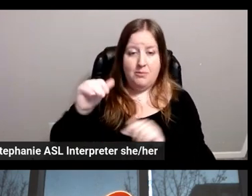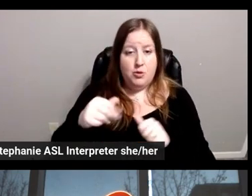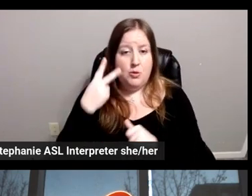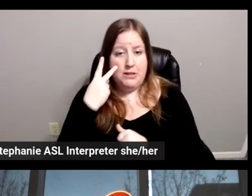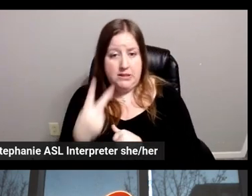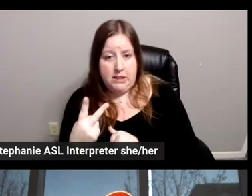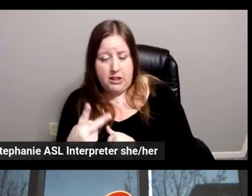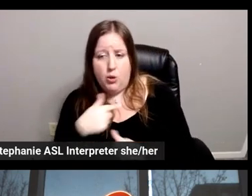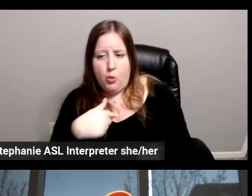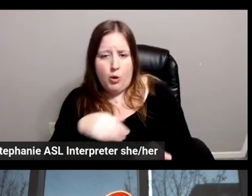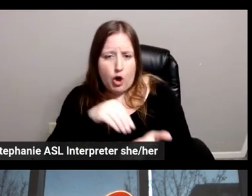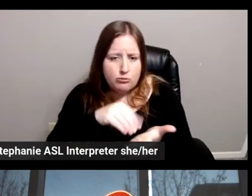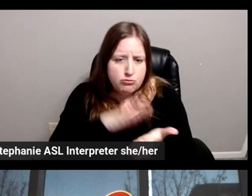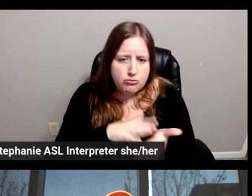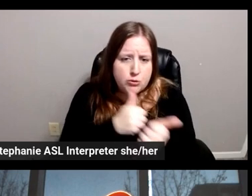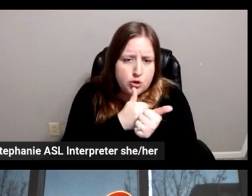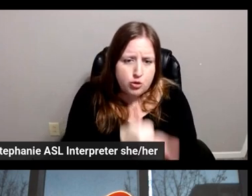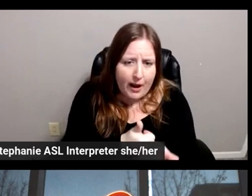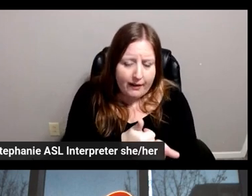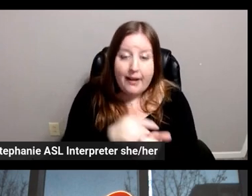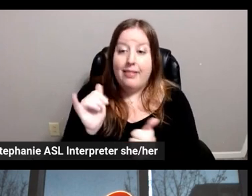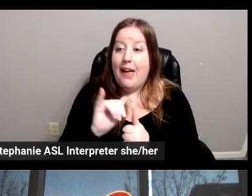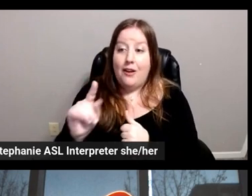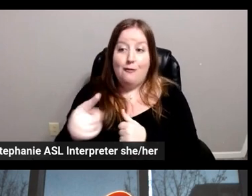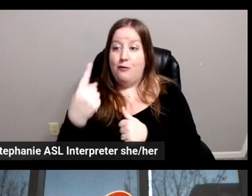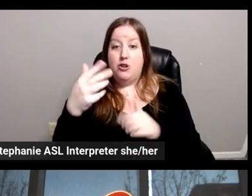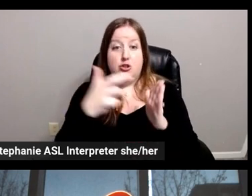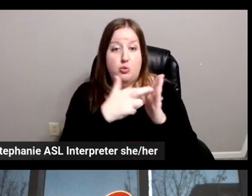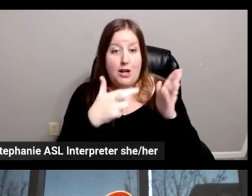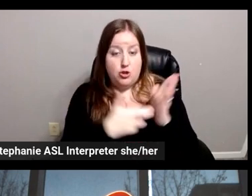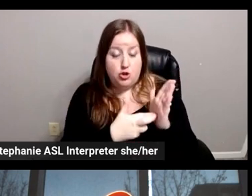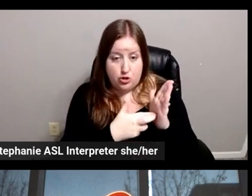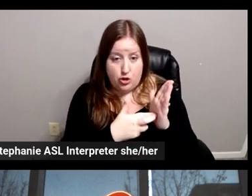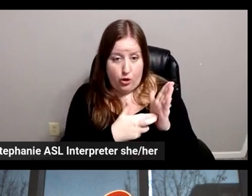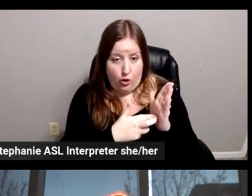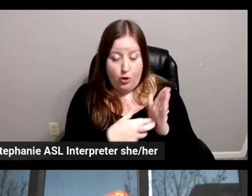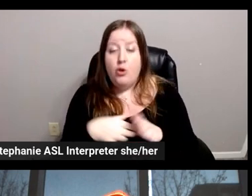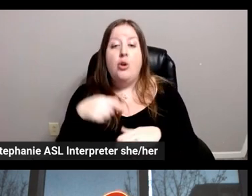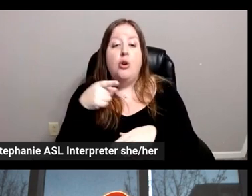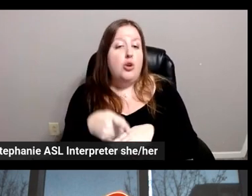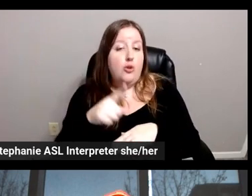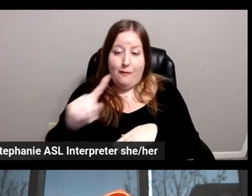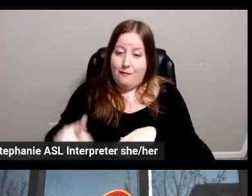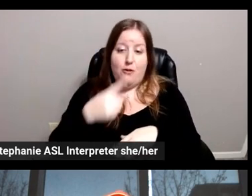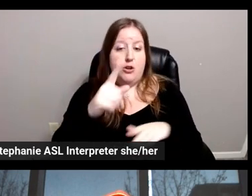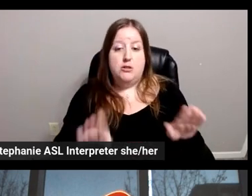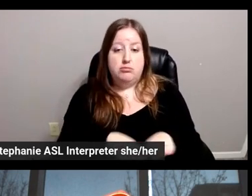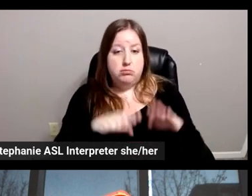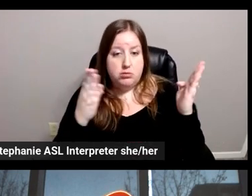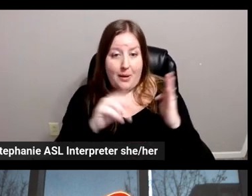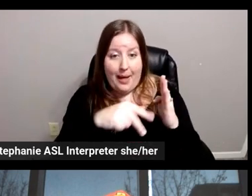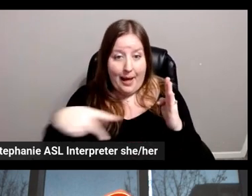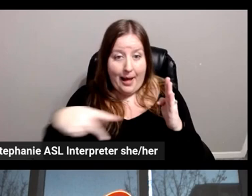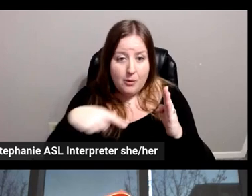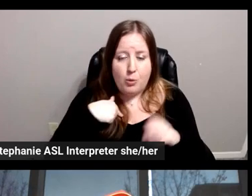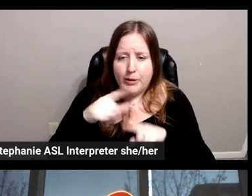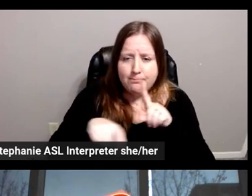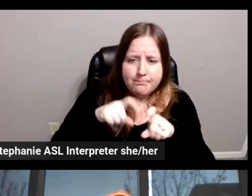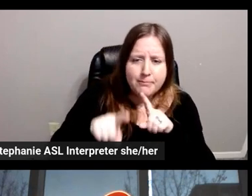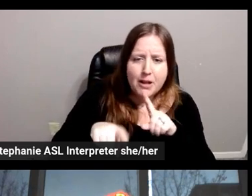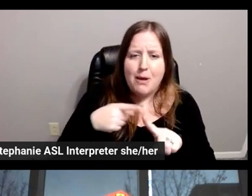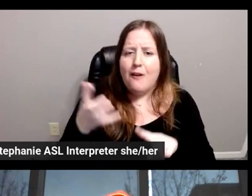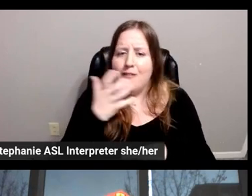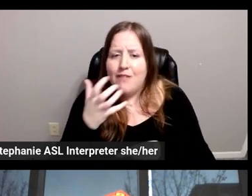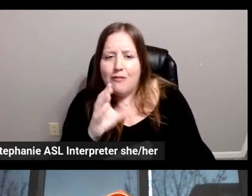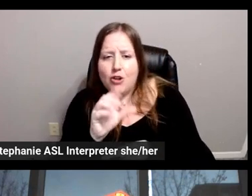we're tracking things like, well, when you first register, actually, from the time that you first open the app, we ask you about favorite car,